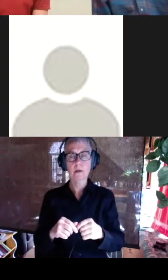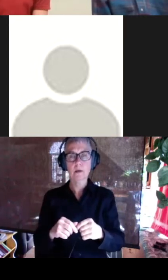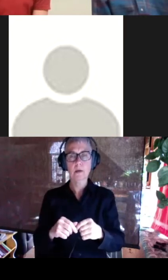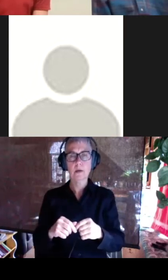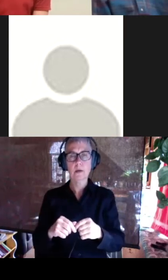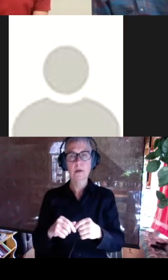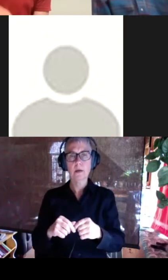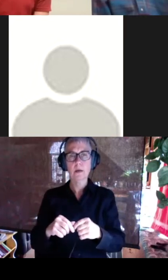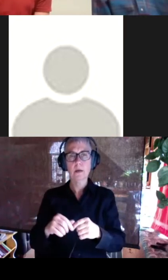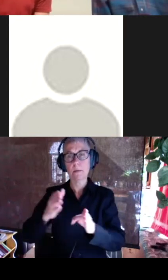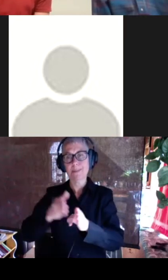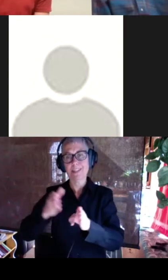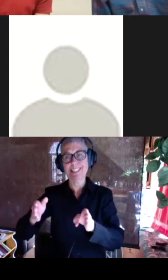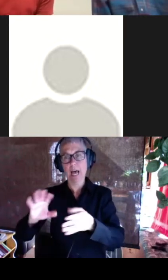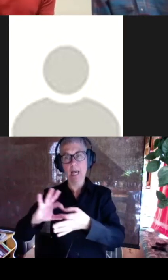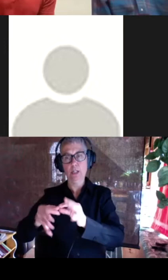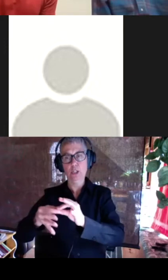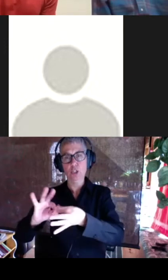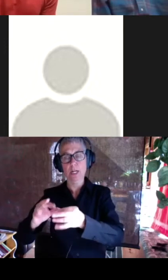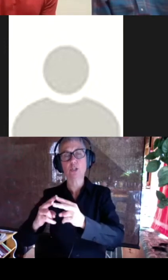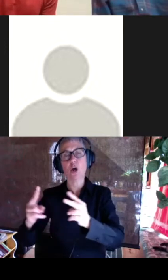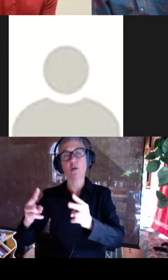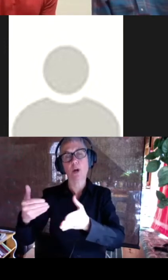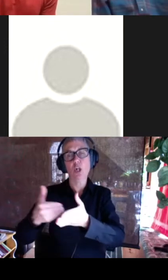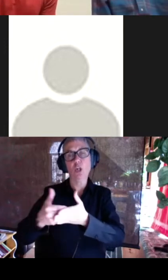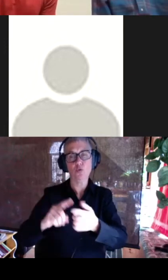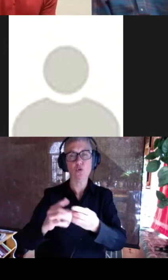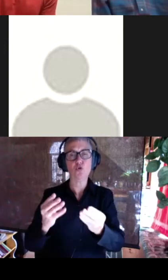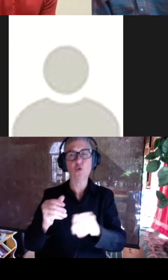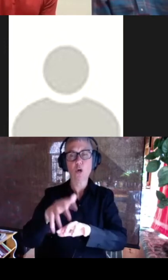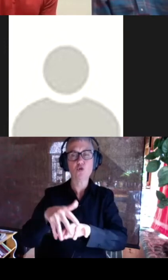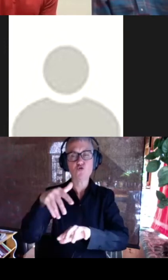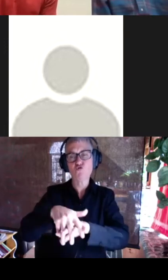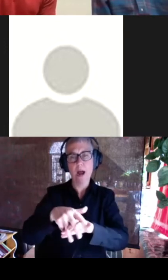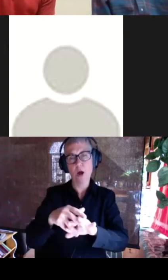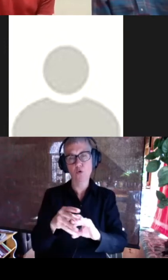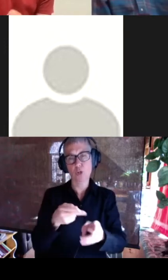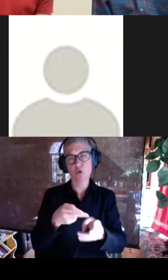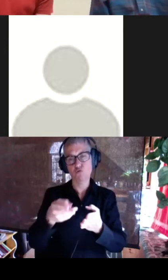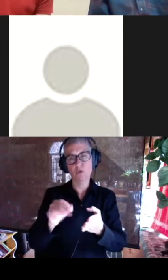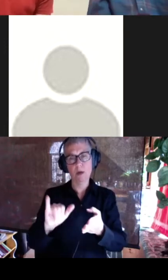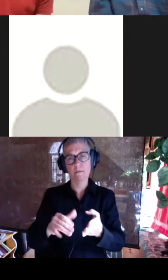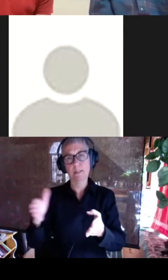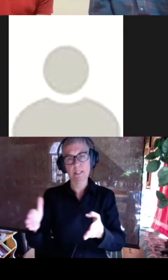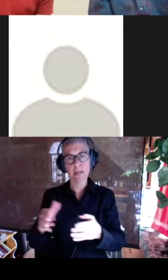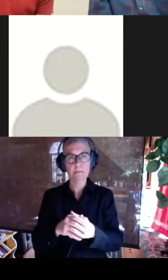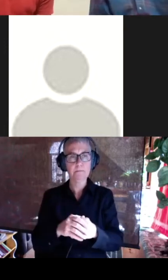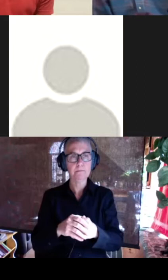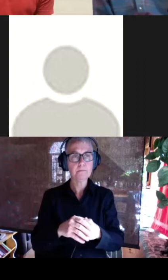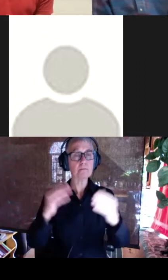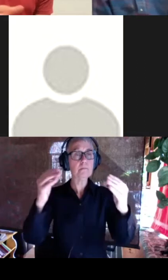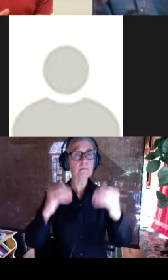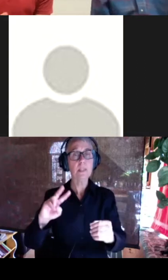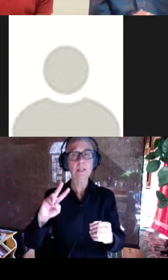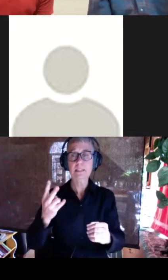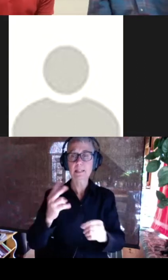are very close to the ground truth side chains. And basically the same can be said of the second design case